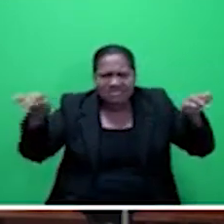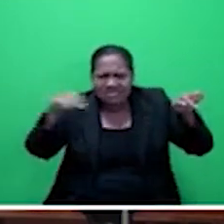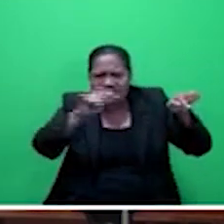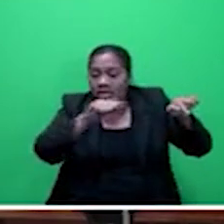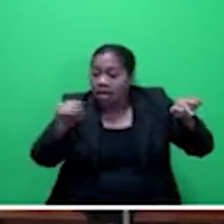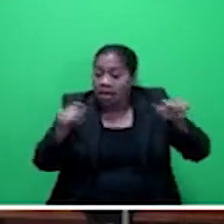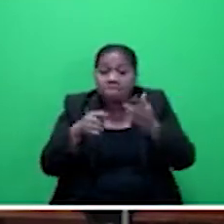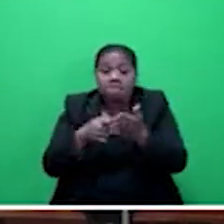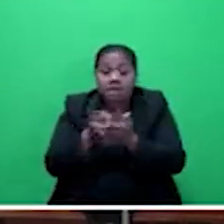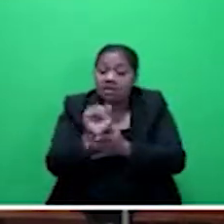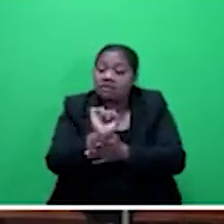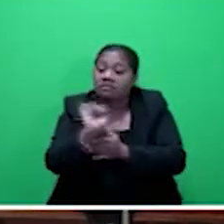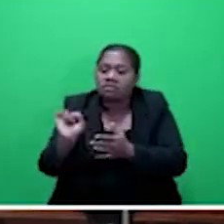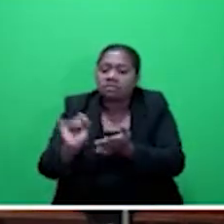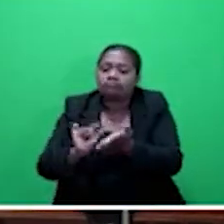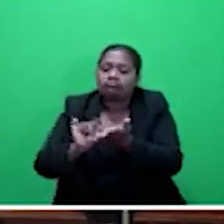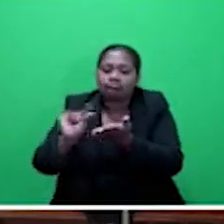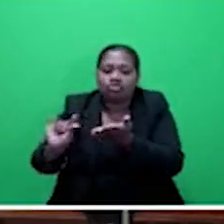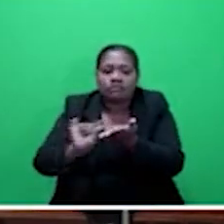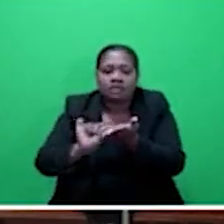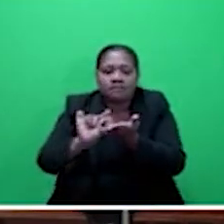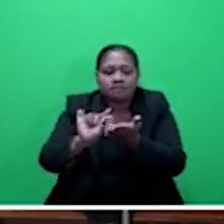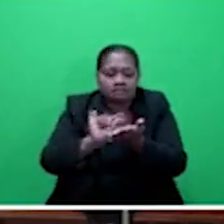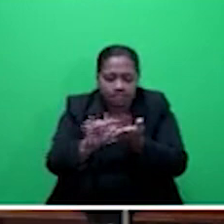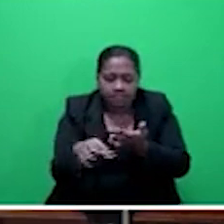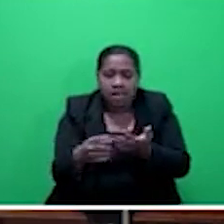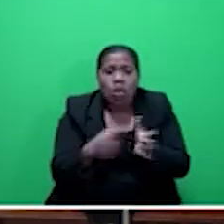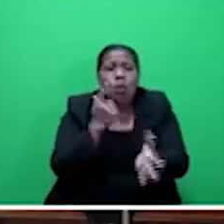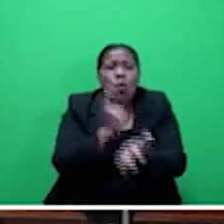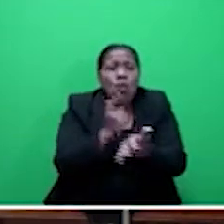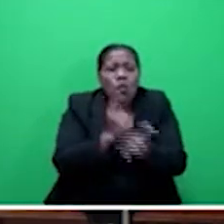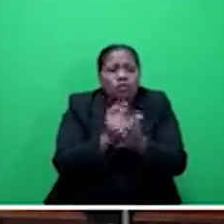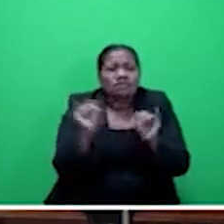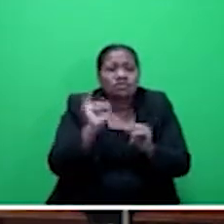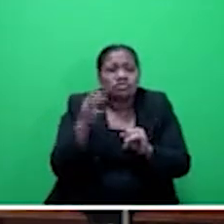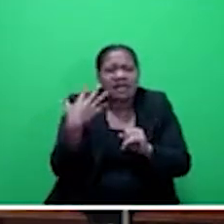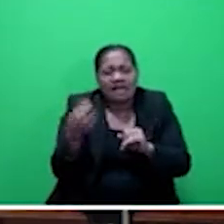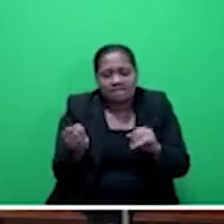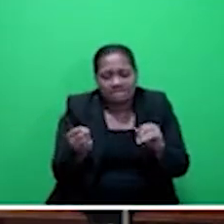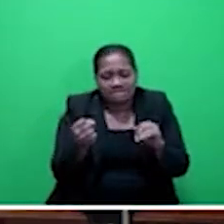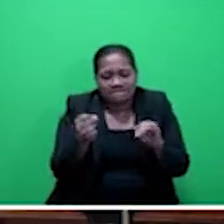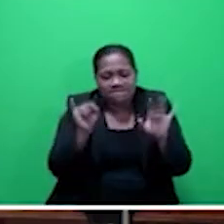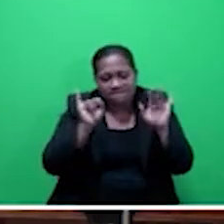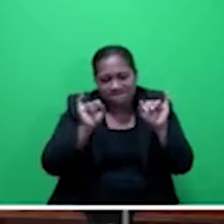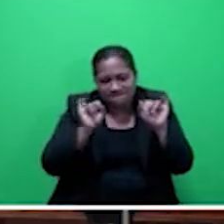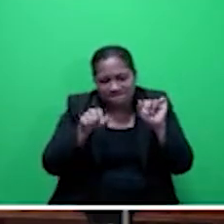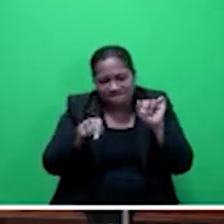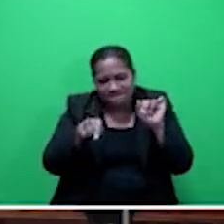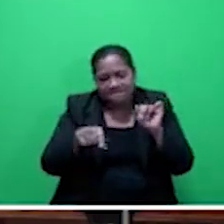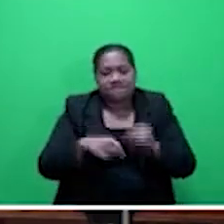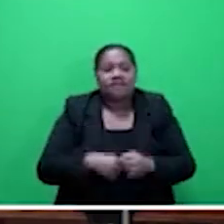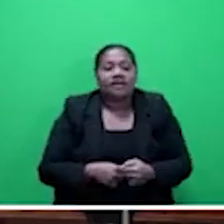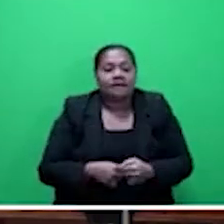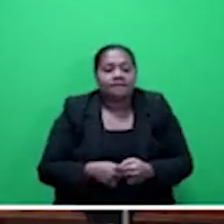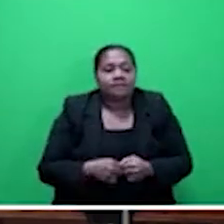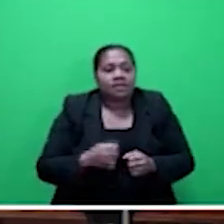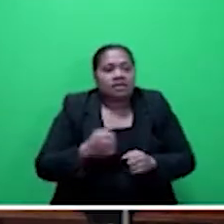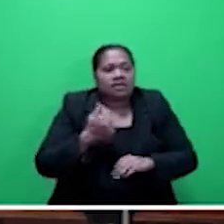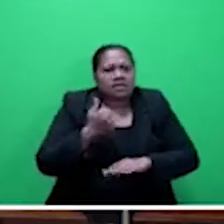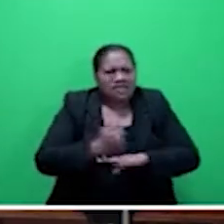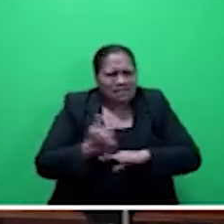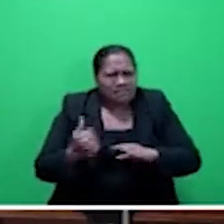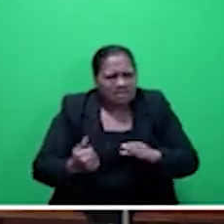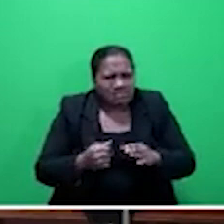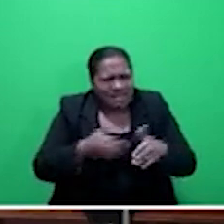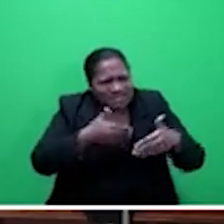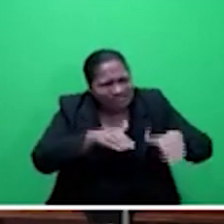pay the premium for them. A lot of insurance, a lot of hotel properties are facing the issue. A lot of factories, garment factories, actually, that have, some have actually